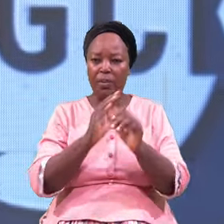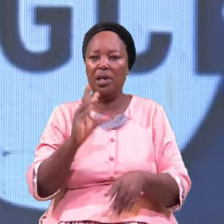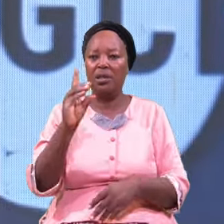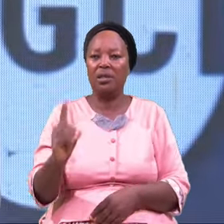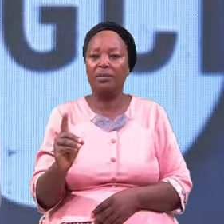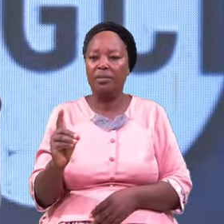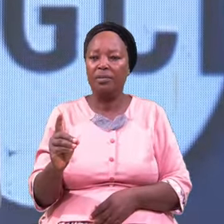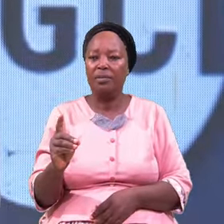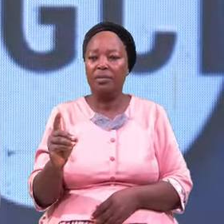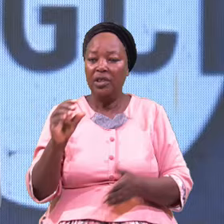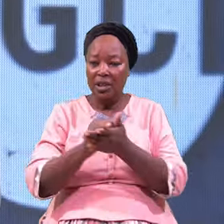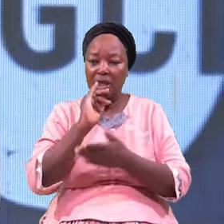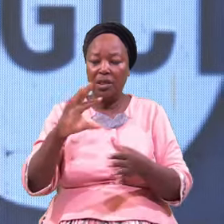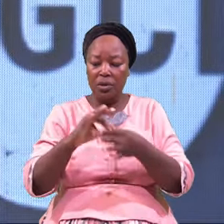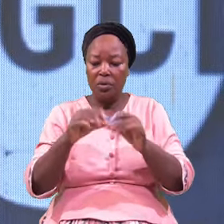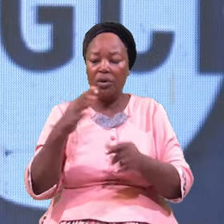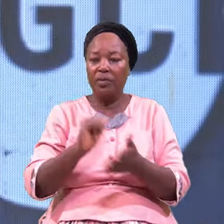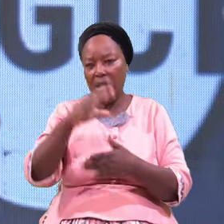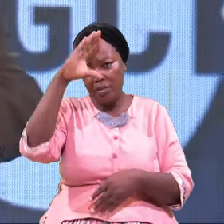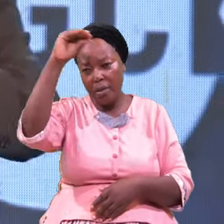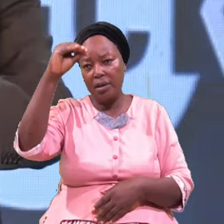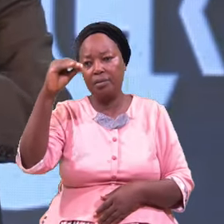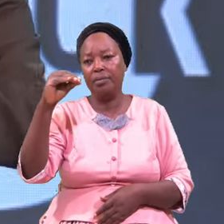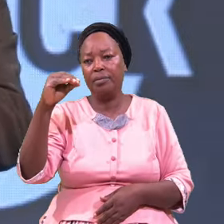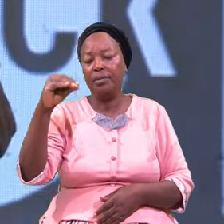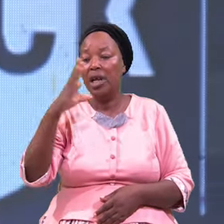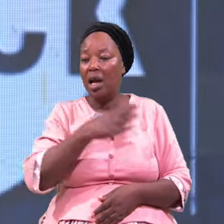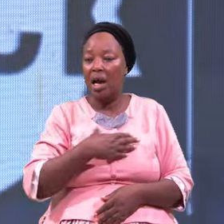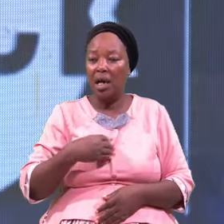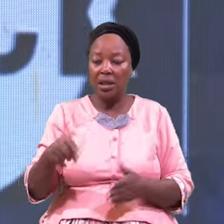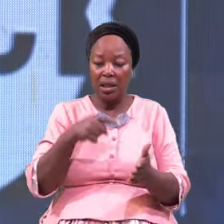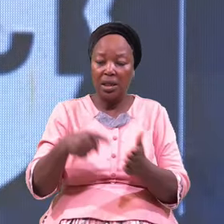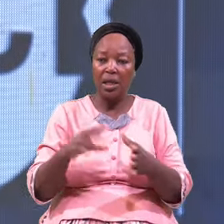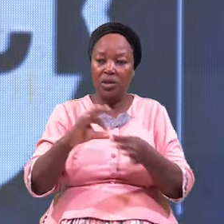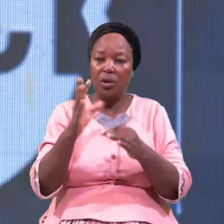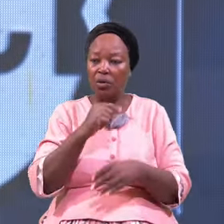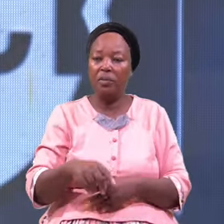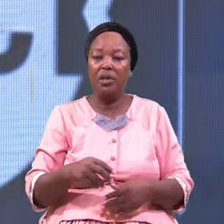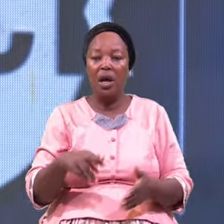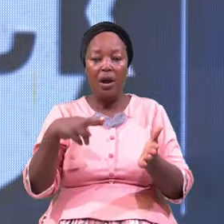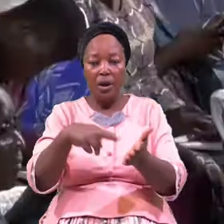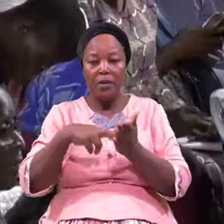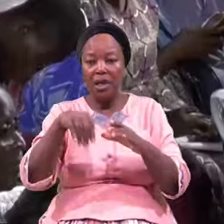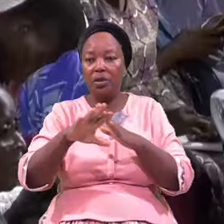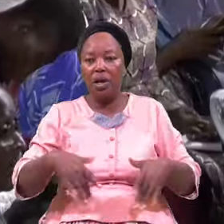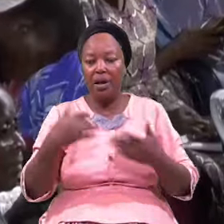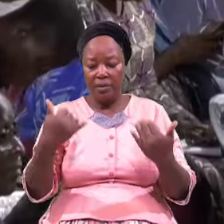That the story Of the man And this story Will be repeated In your life Tonight